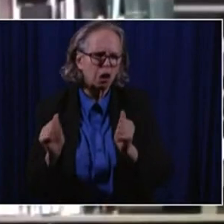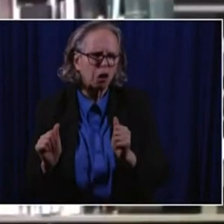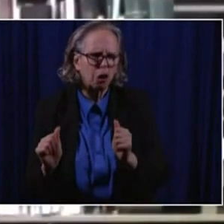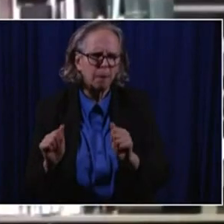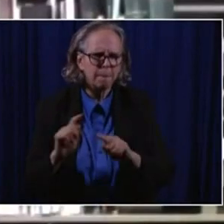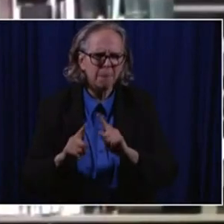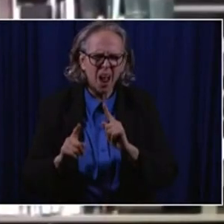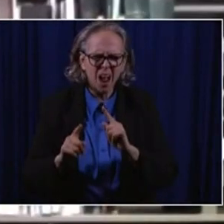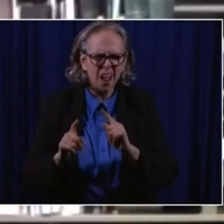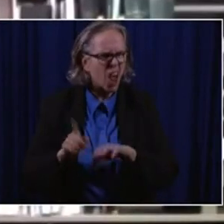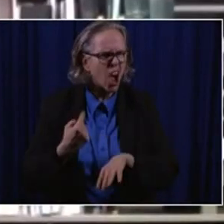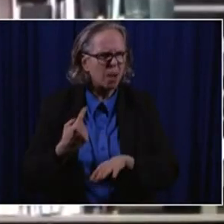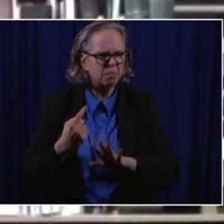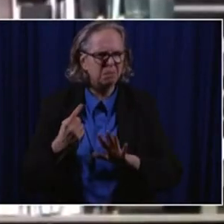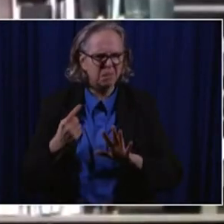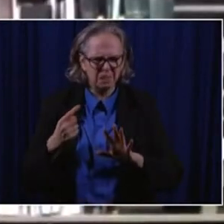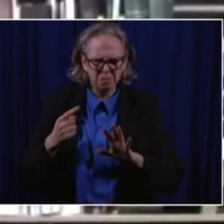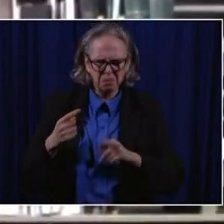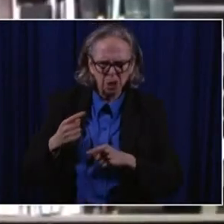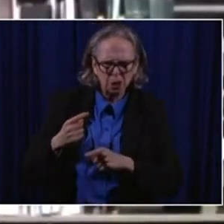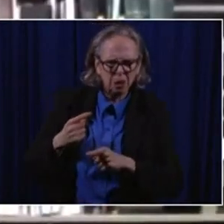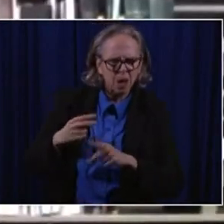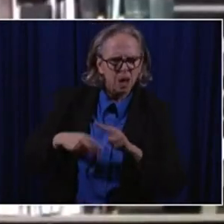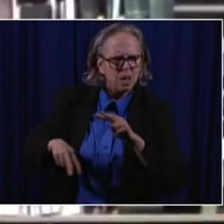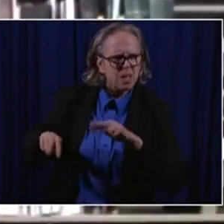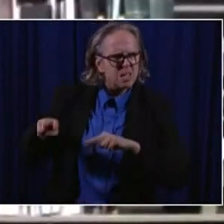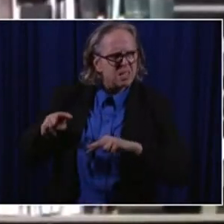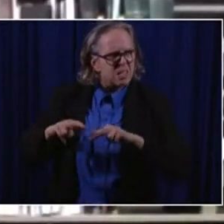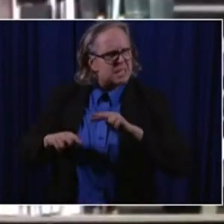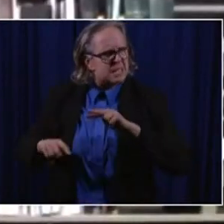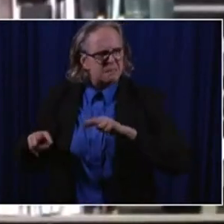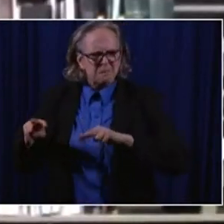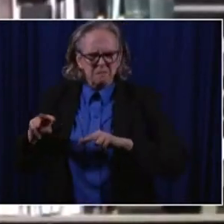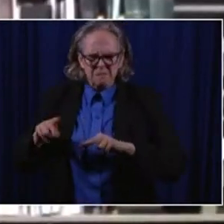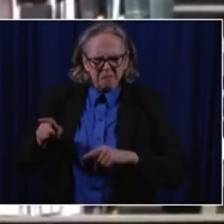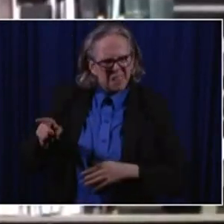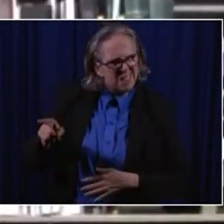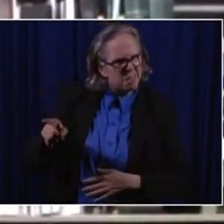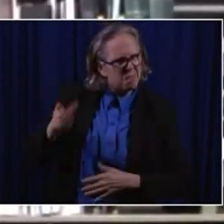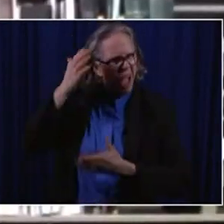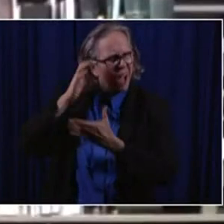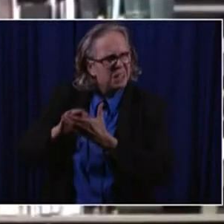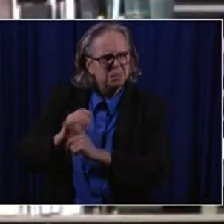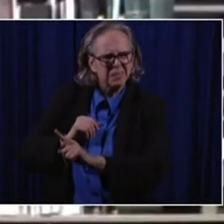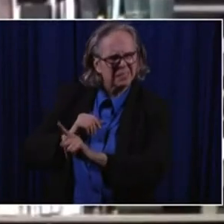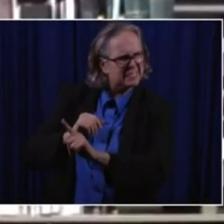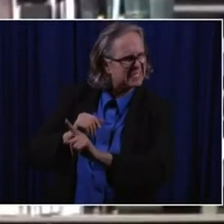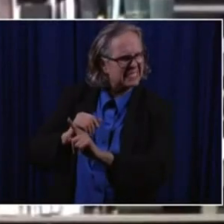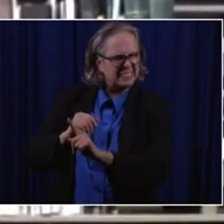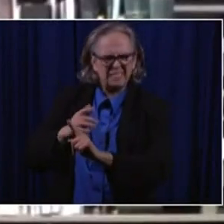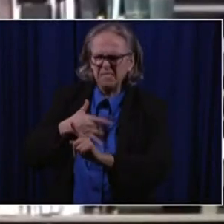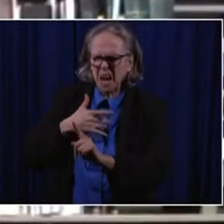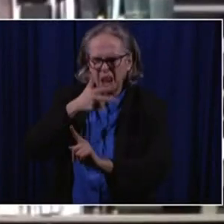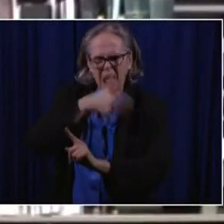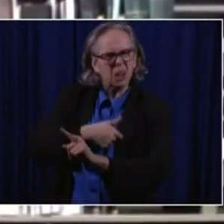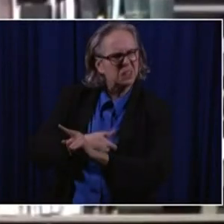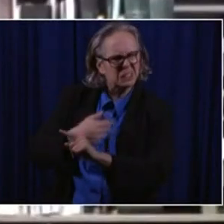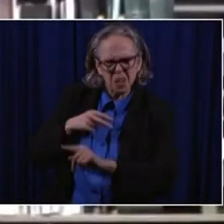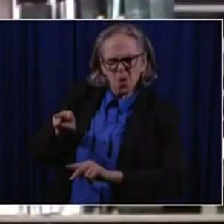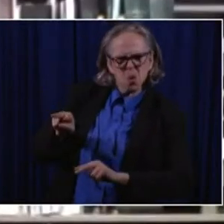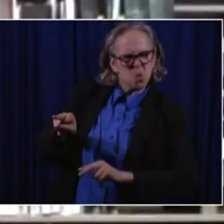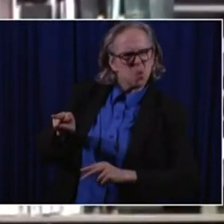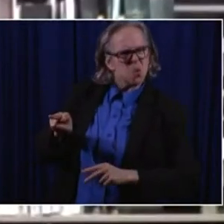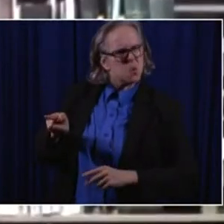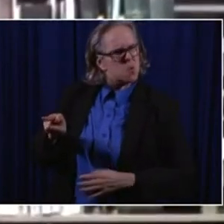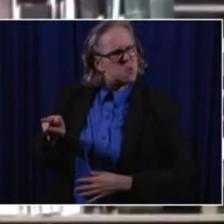nothing that would indicate that anything was amiss other than he was really, you know, feeling pretty bad, but not terrible. His